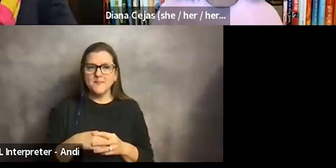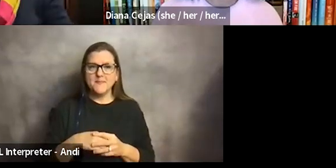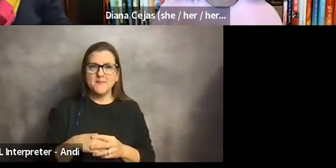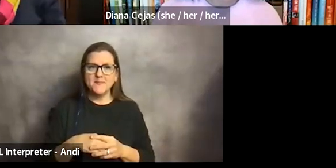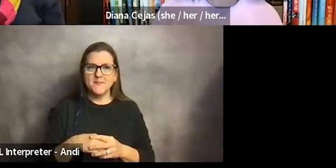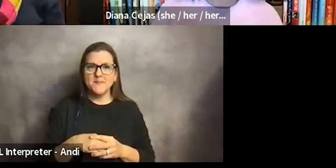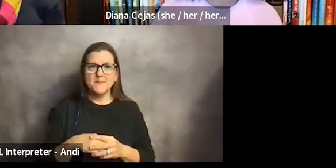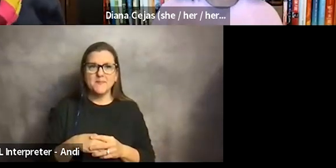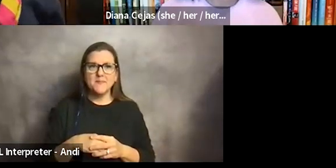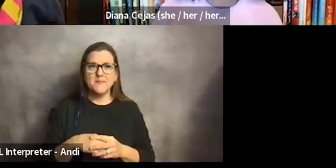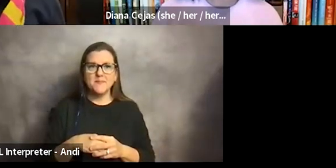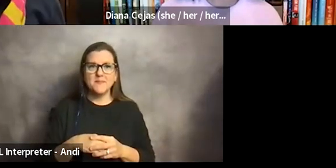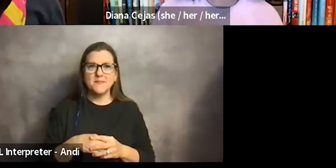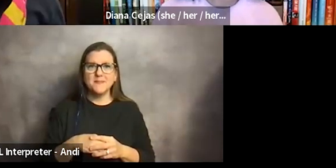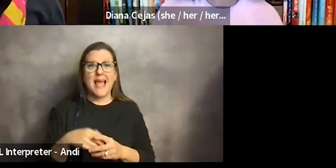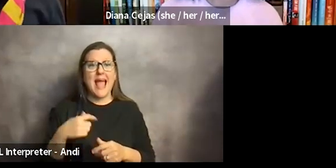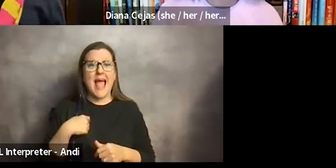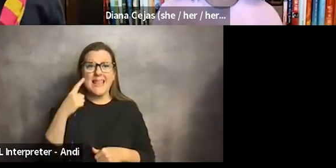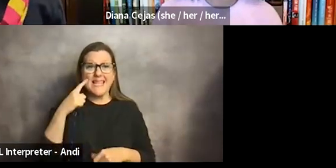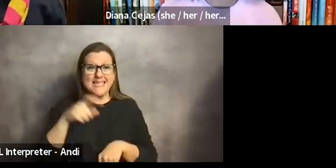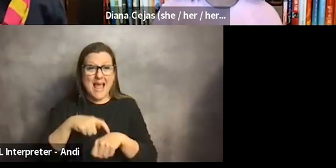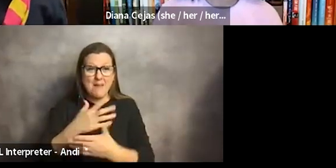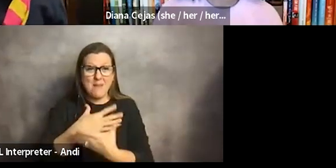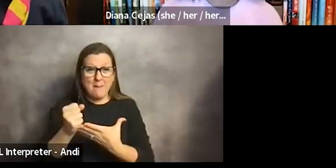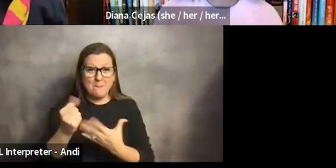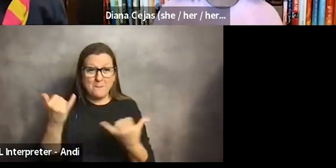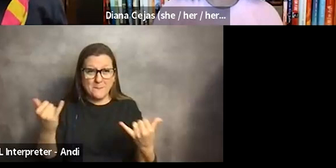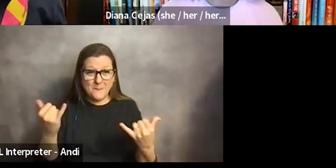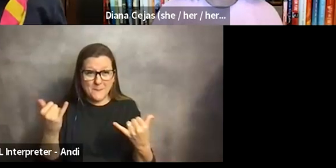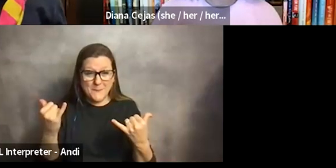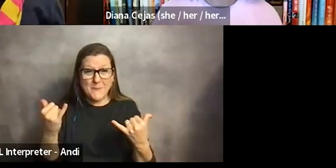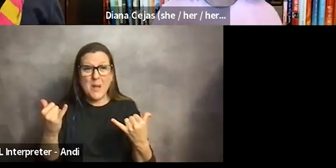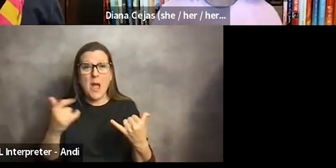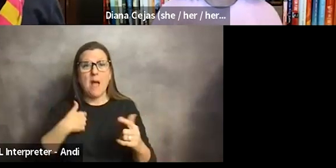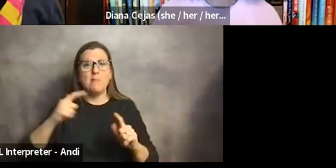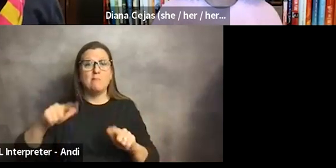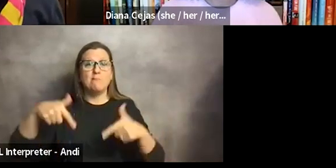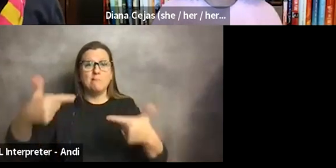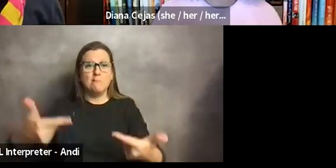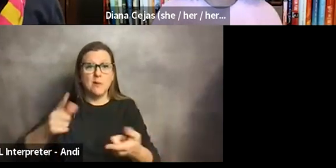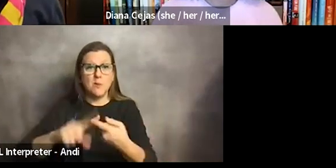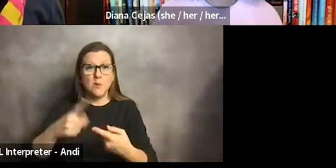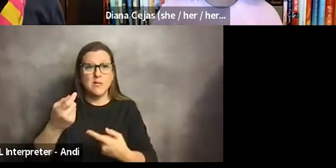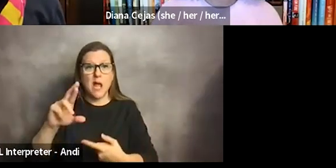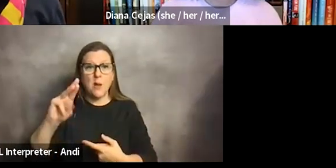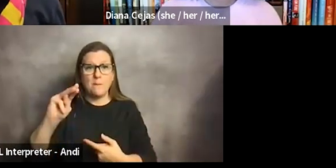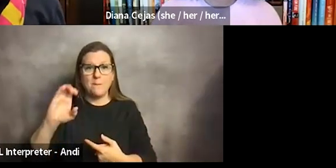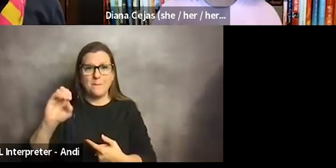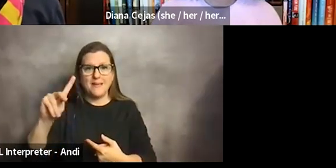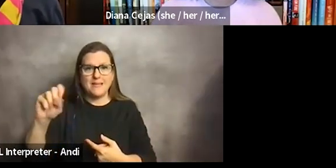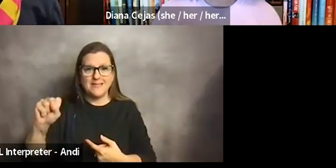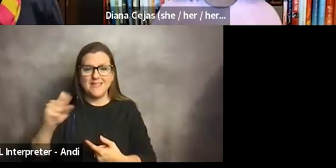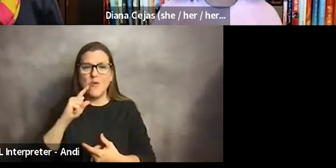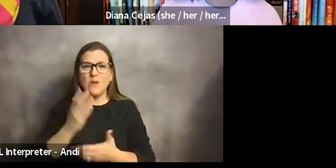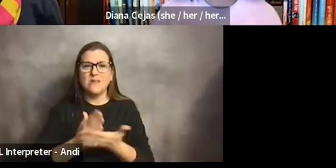Well, thank you. Oh, I think that's all the time that we have for today. I'm gonna pass it back to Dr. Meeks, just to give some closing